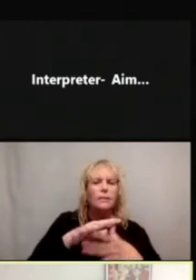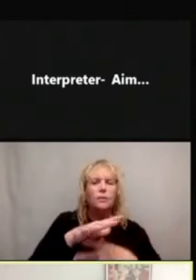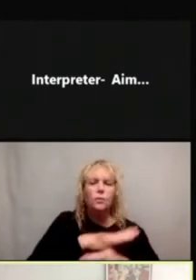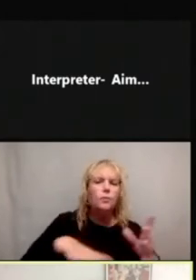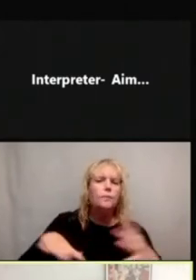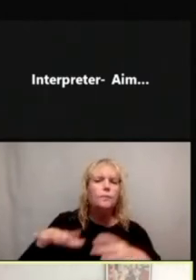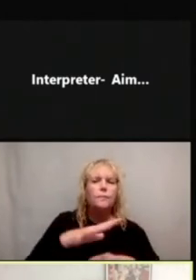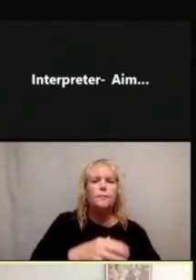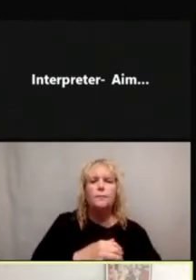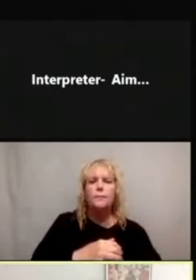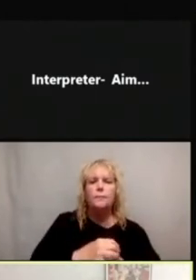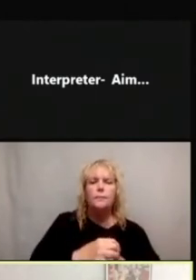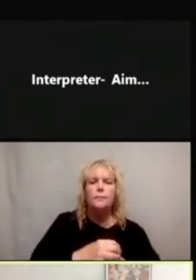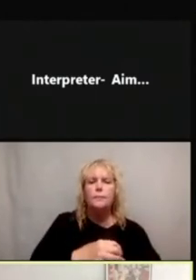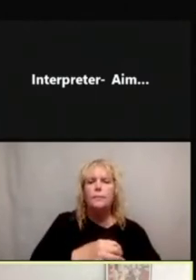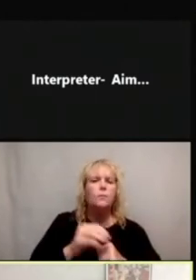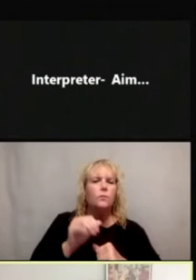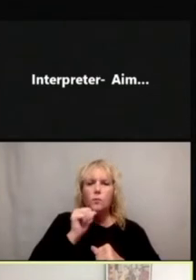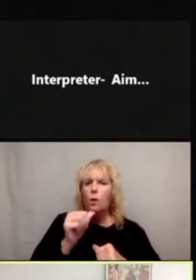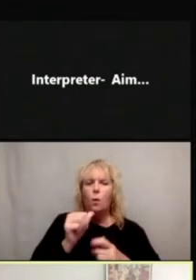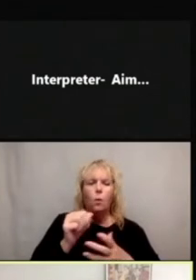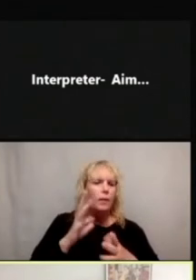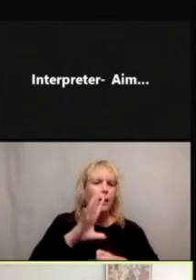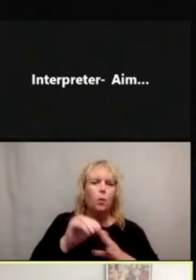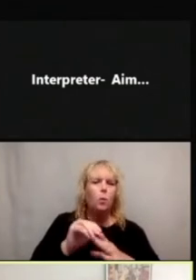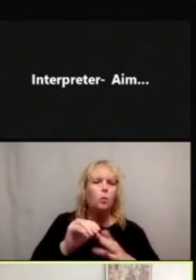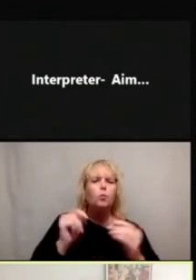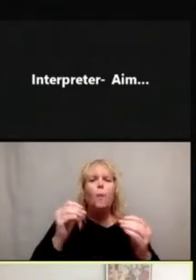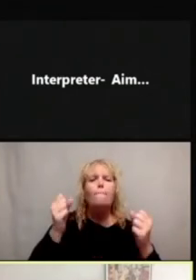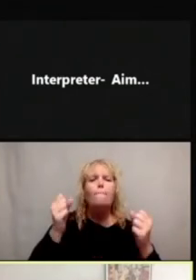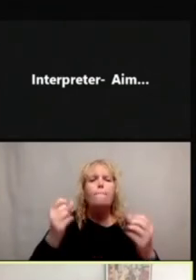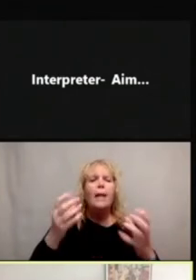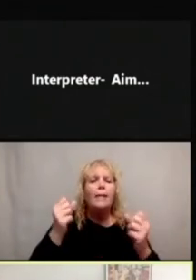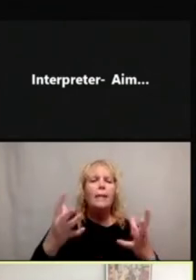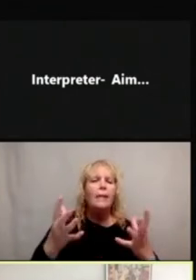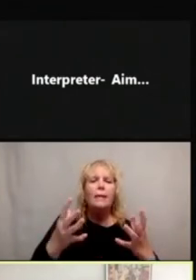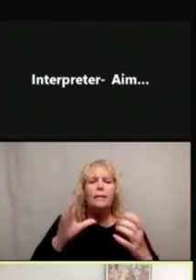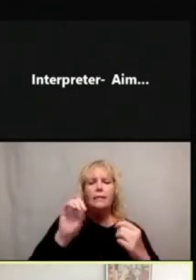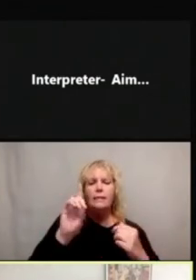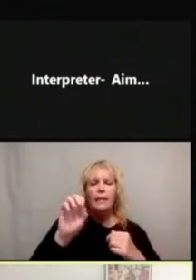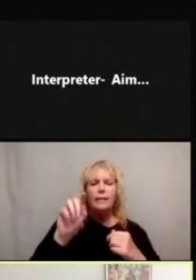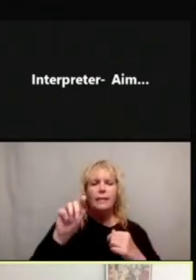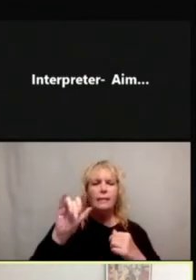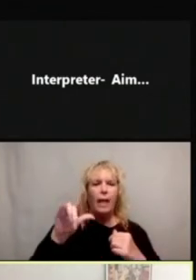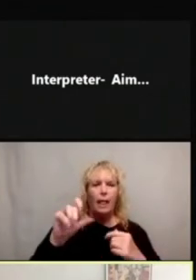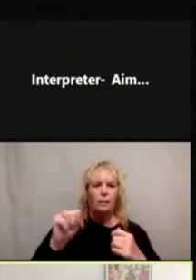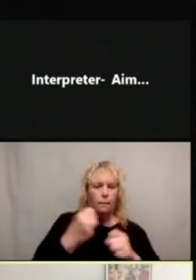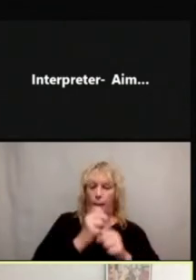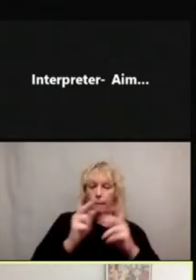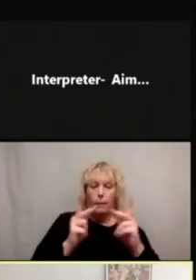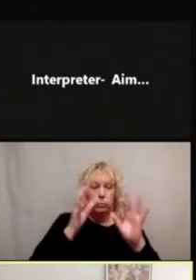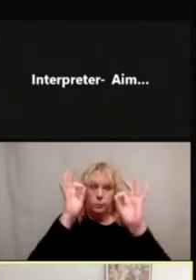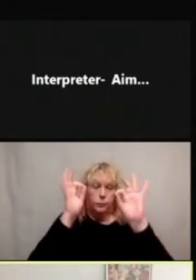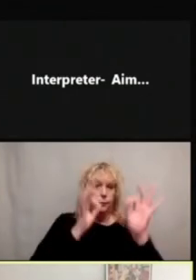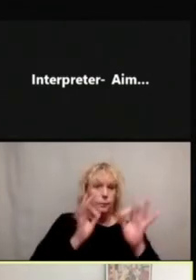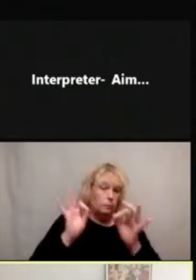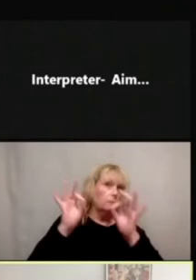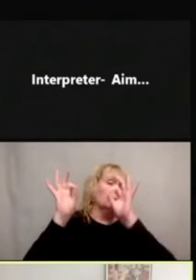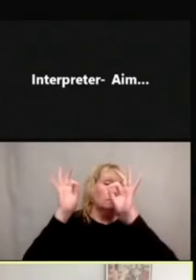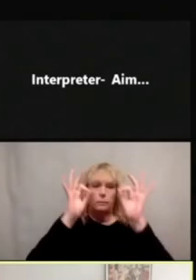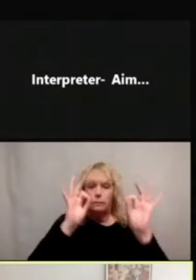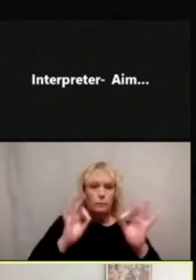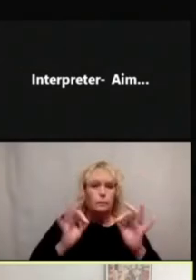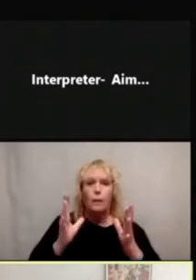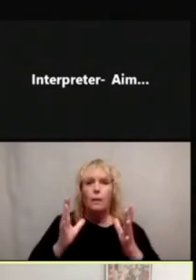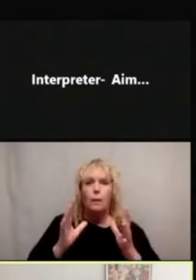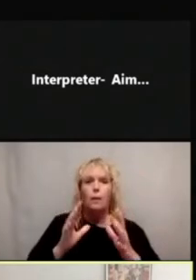not including too many, I guess extraneous details or things in the background that might distract people from looking at